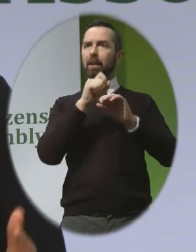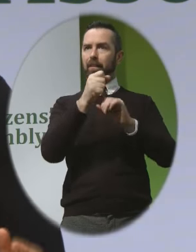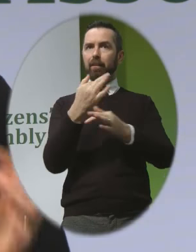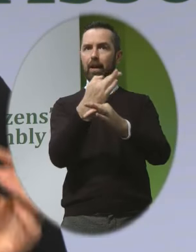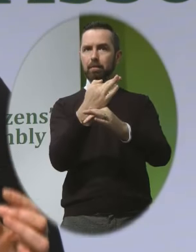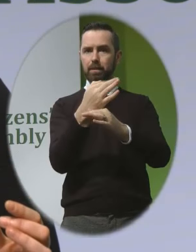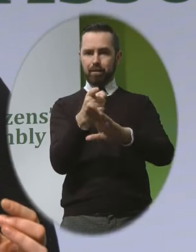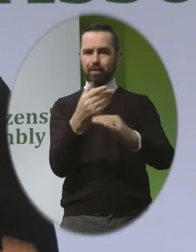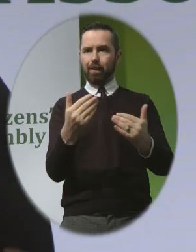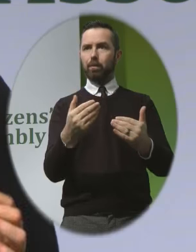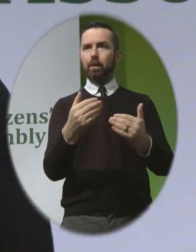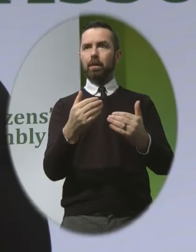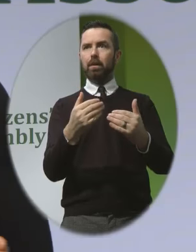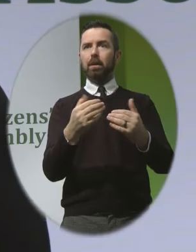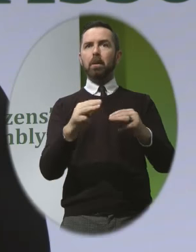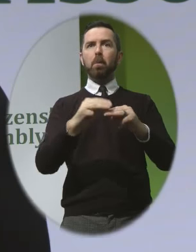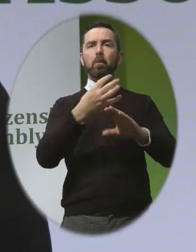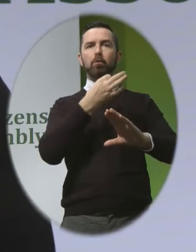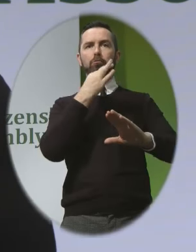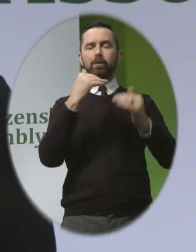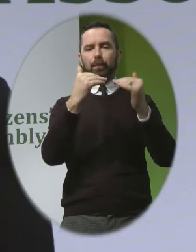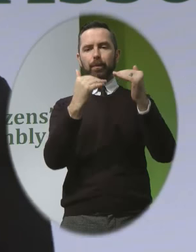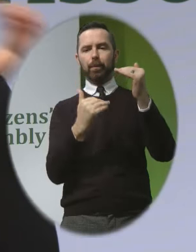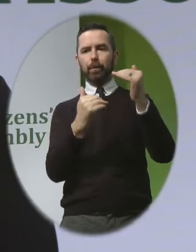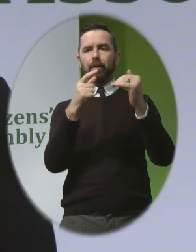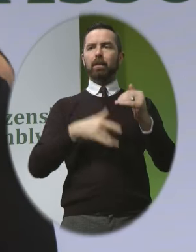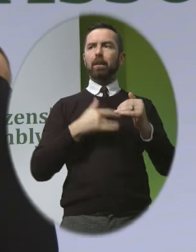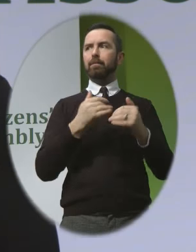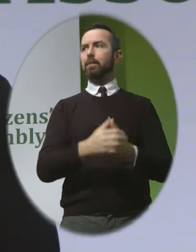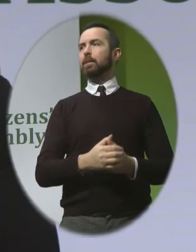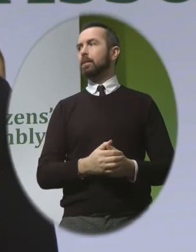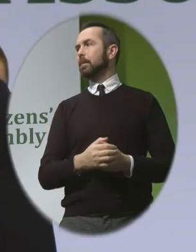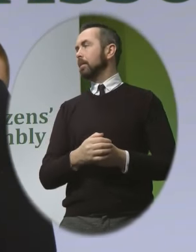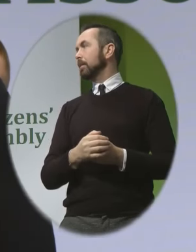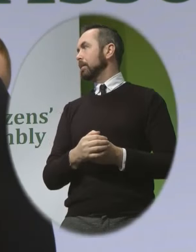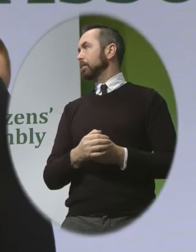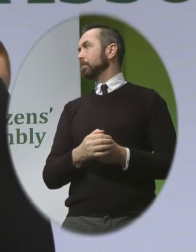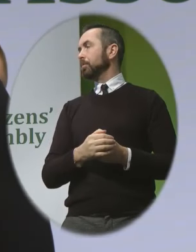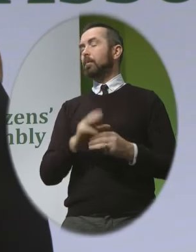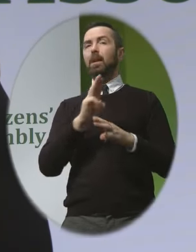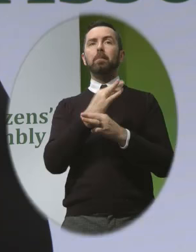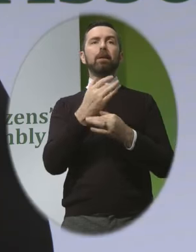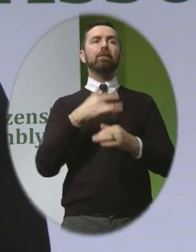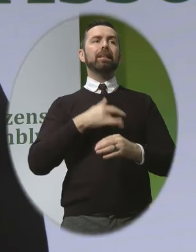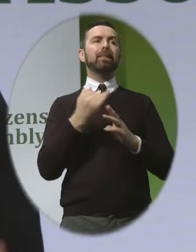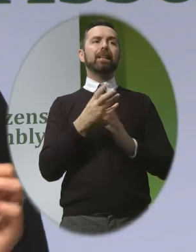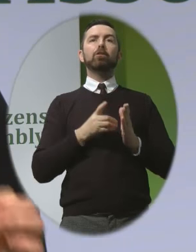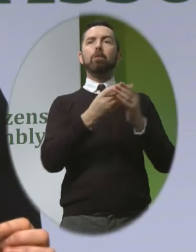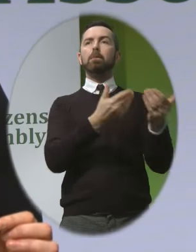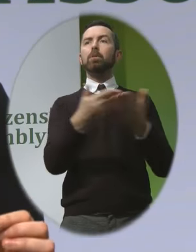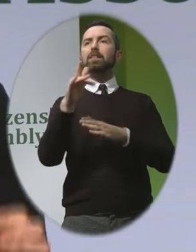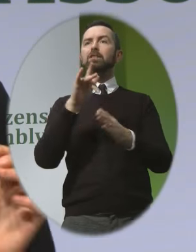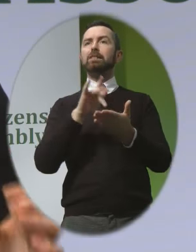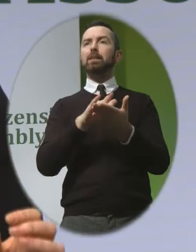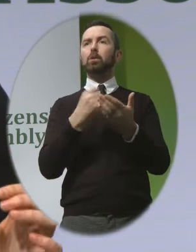putting them an increased risk of poverty and disadvantage over their lifetime parents living in direct provision centers who receive